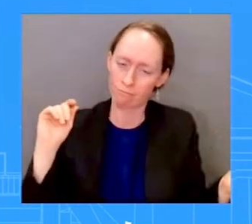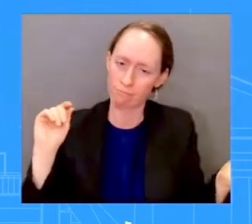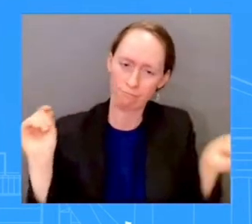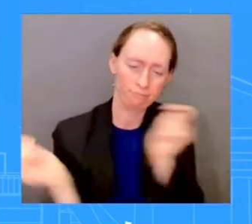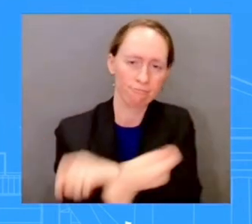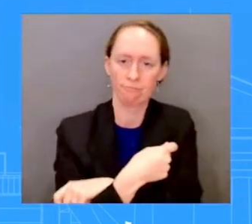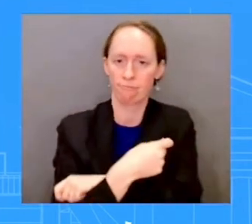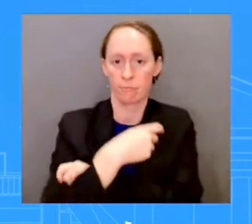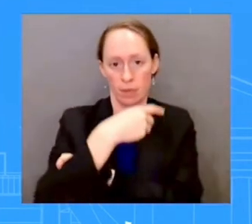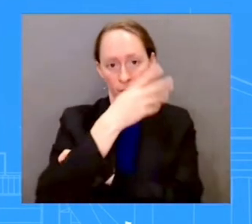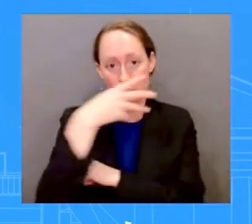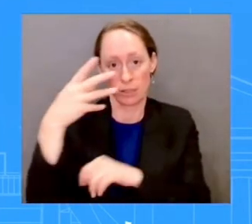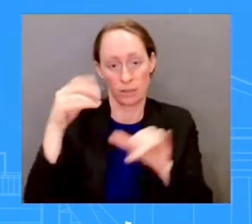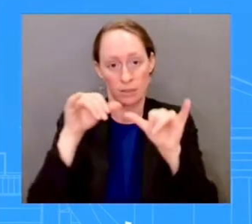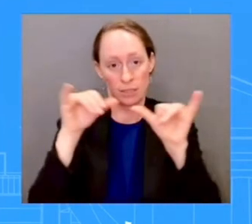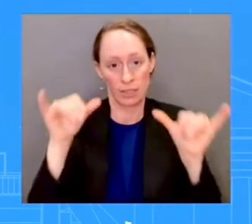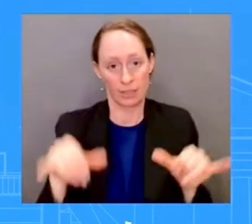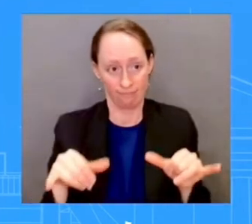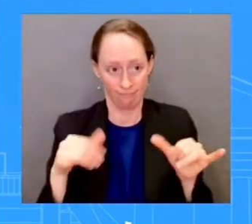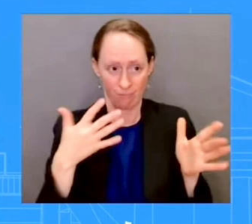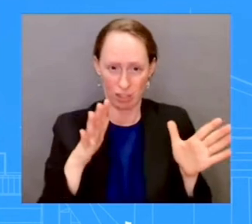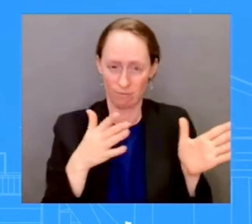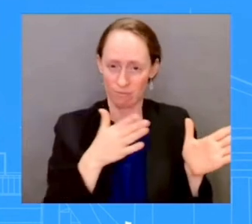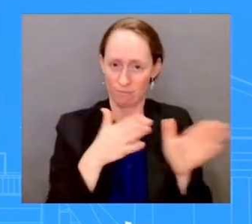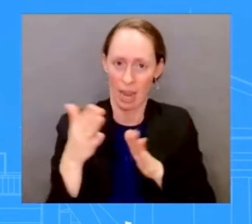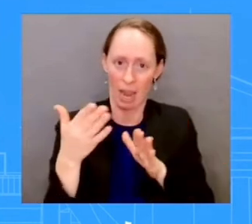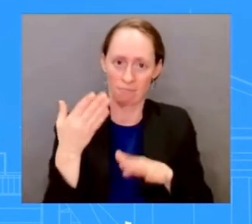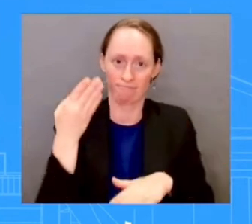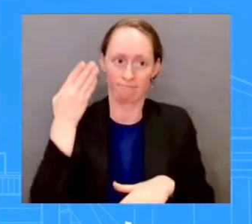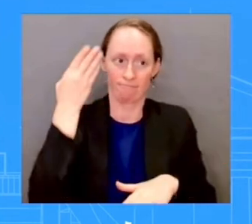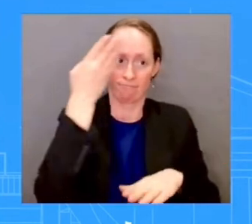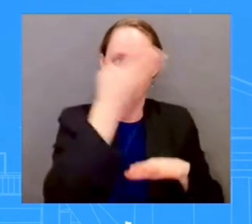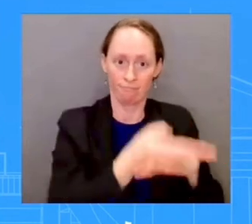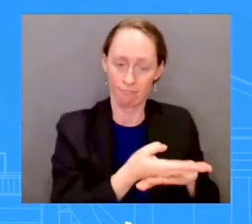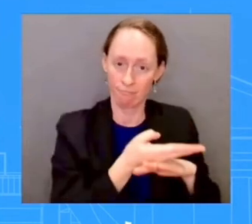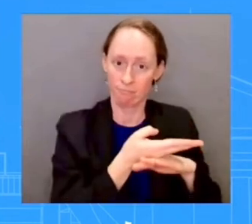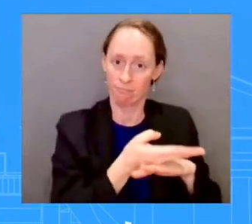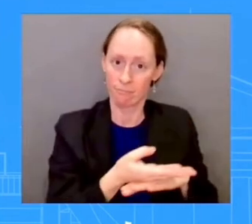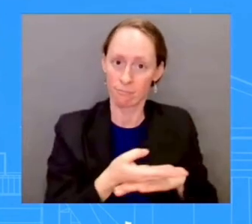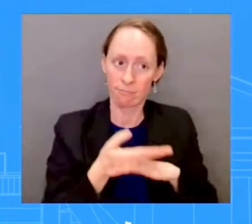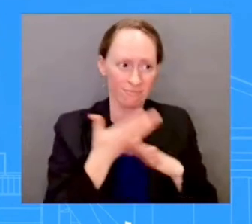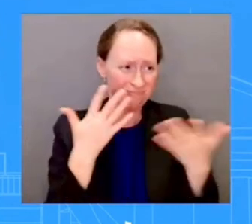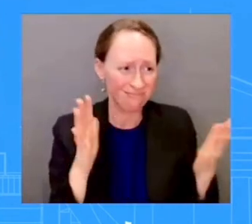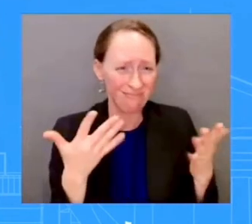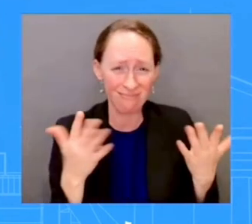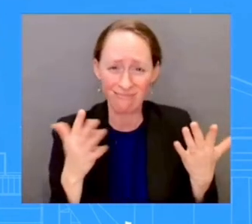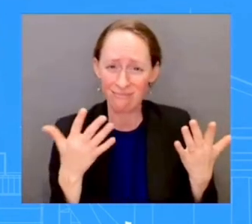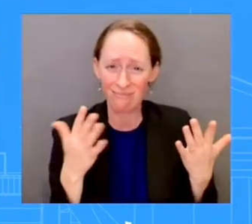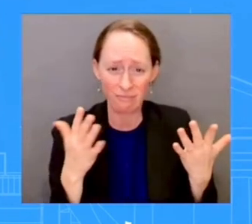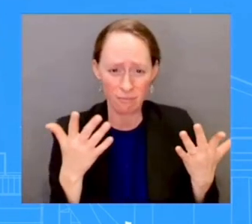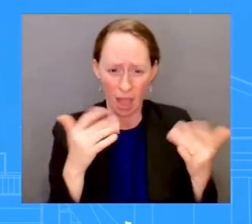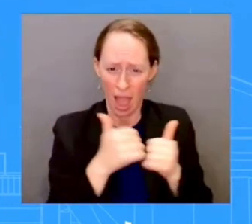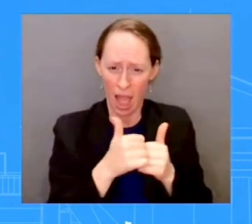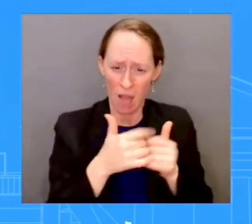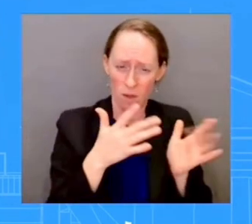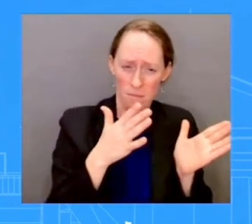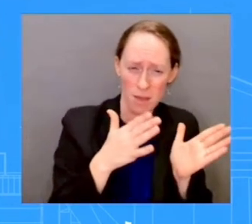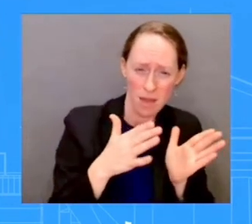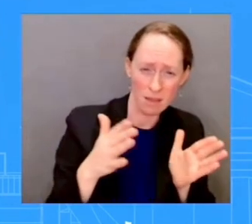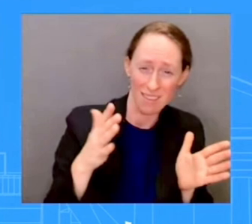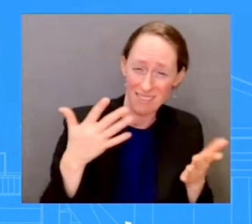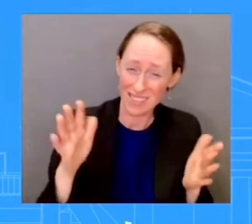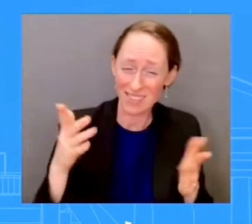path to deal with an issue, a system that has been broken for decades upon decades upon decades. And while he's taking steps